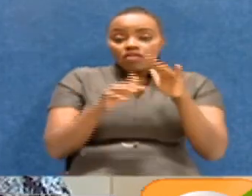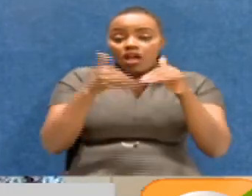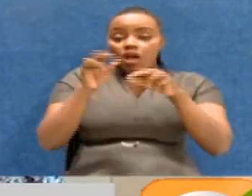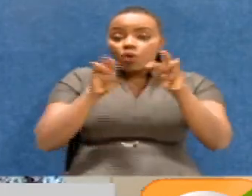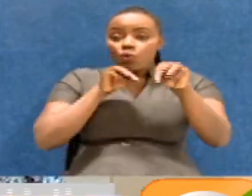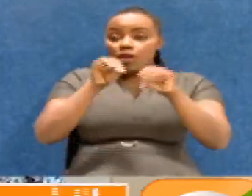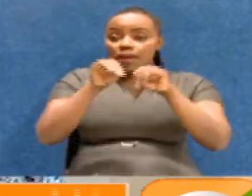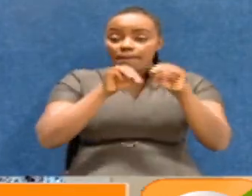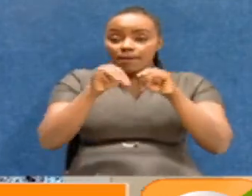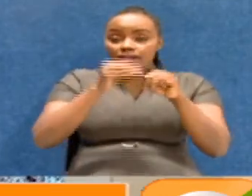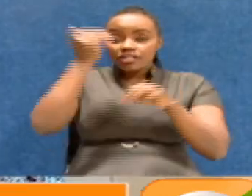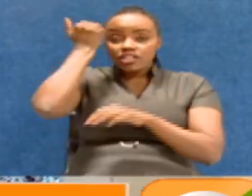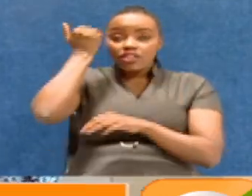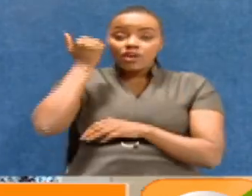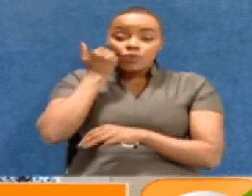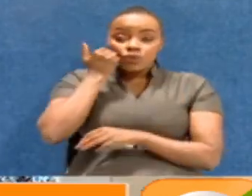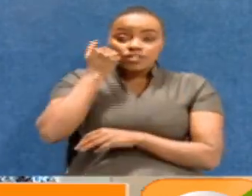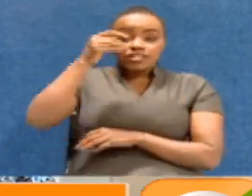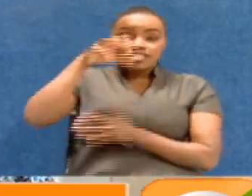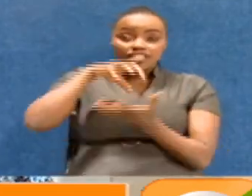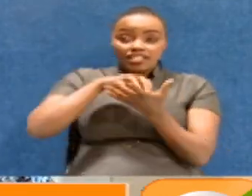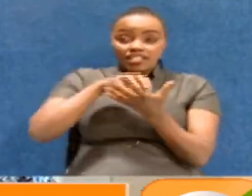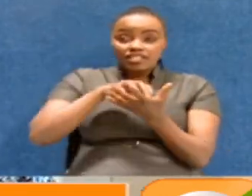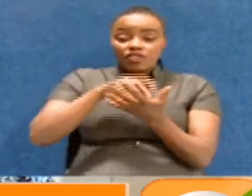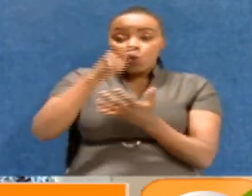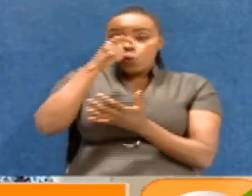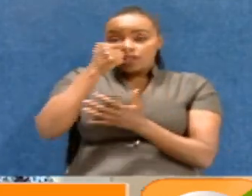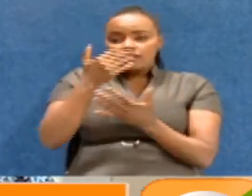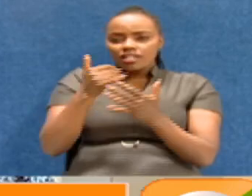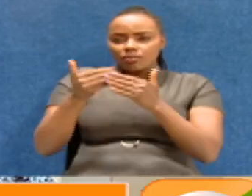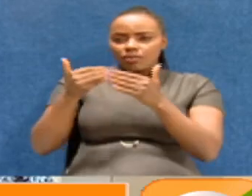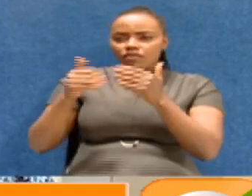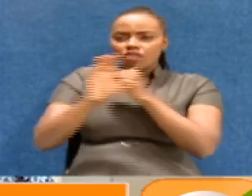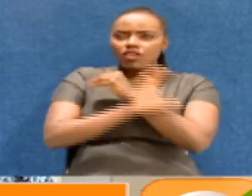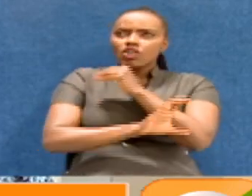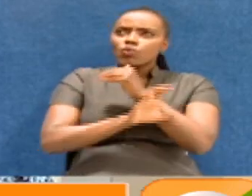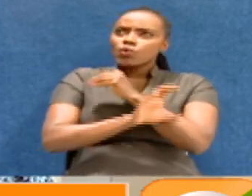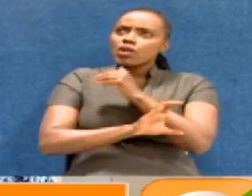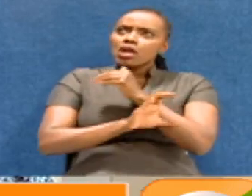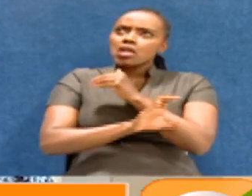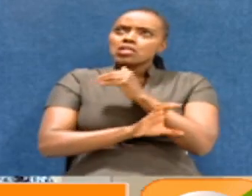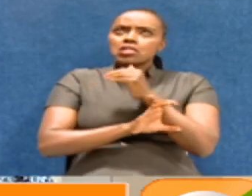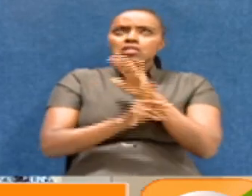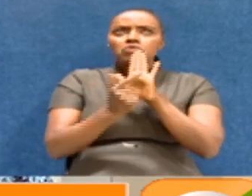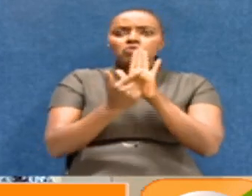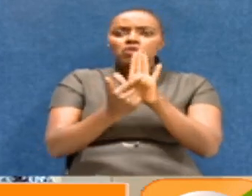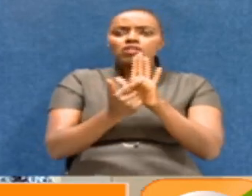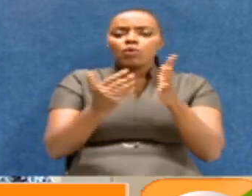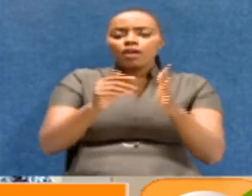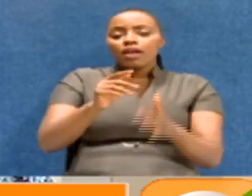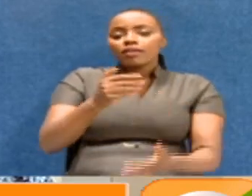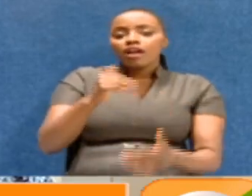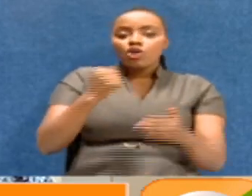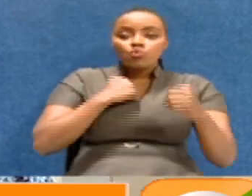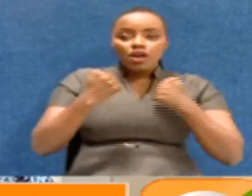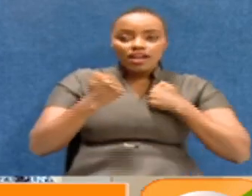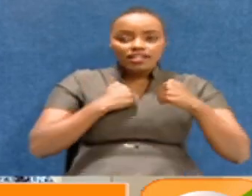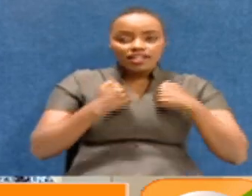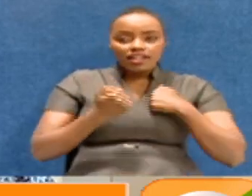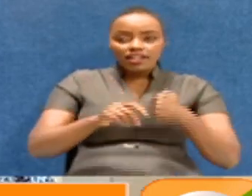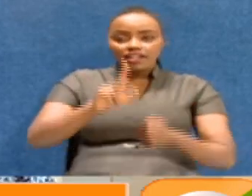court cases. I would wish to take you to a country like Kigali, Rwanda.